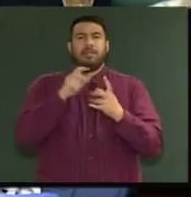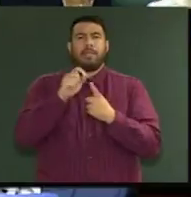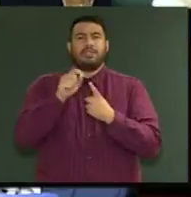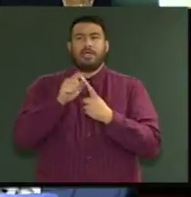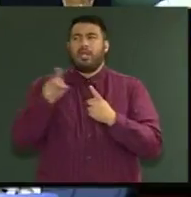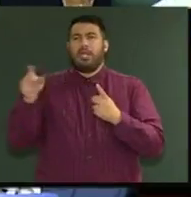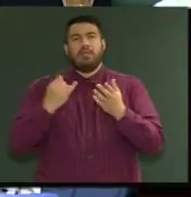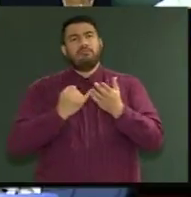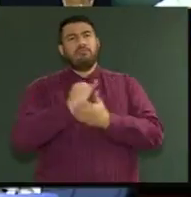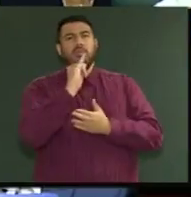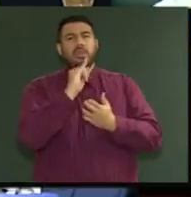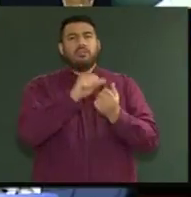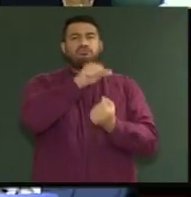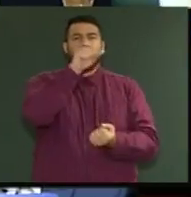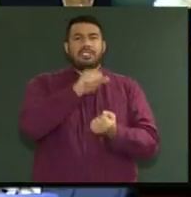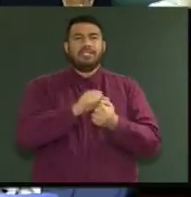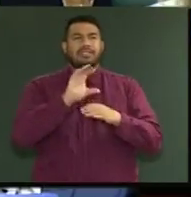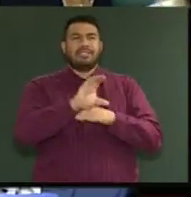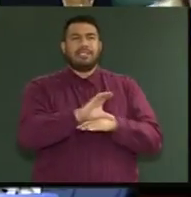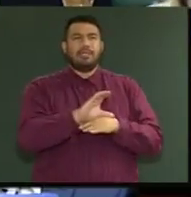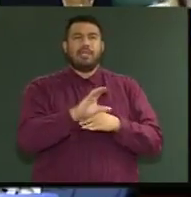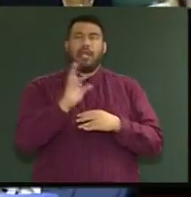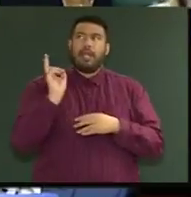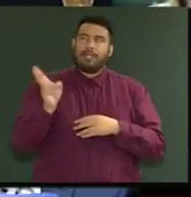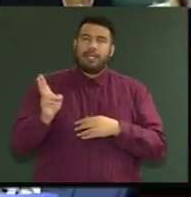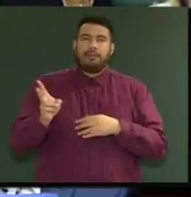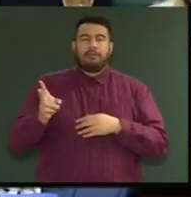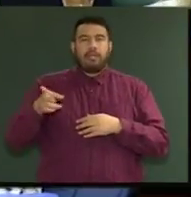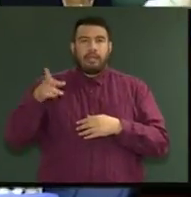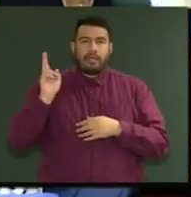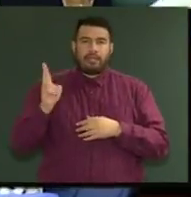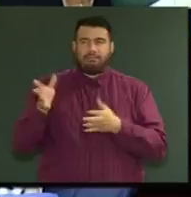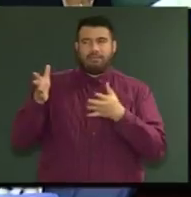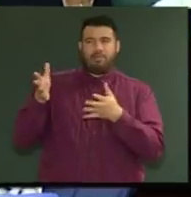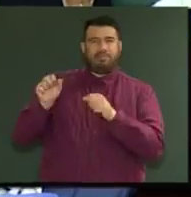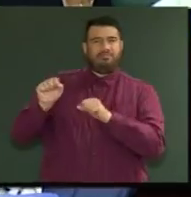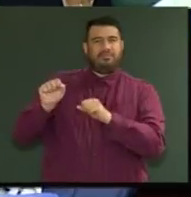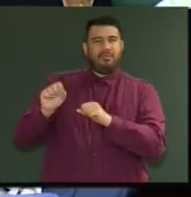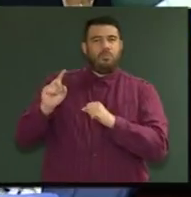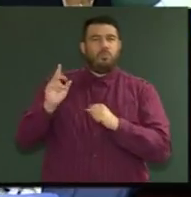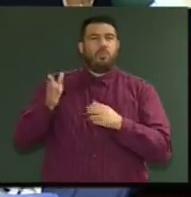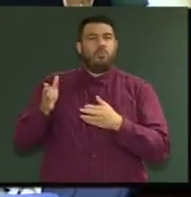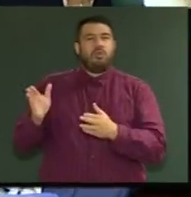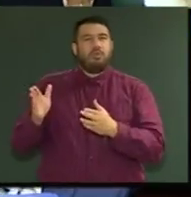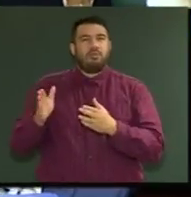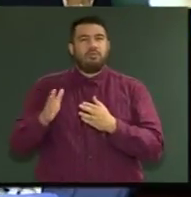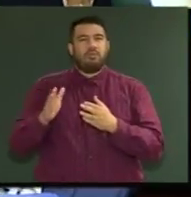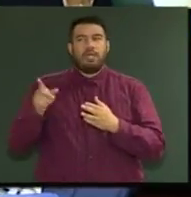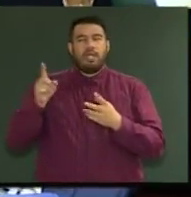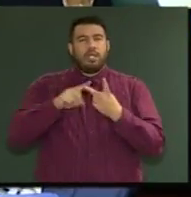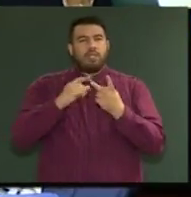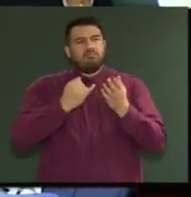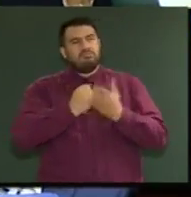against treaty settlements again and again because that's what they do, voted against housing